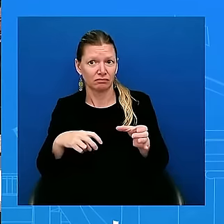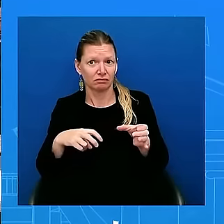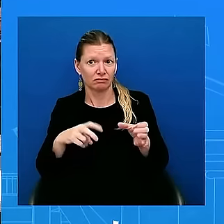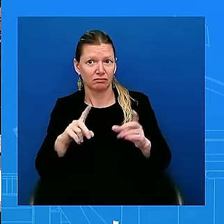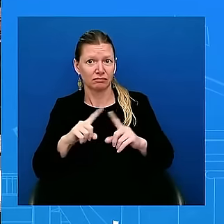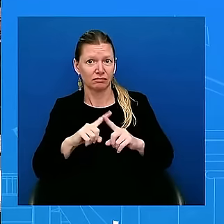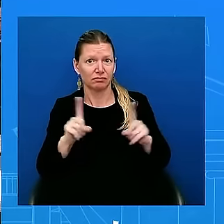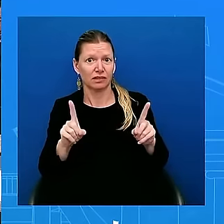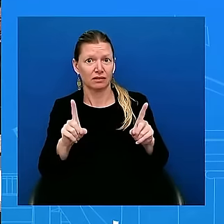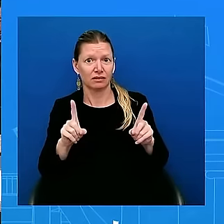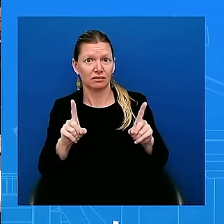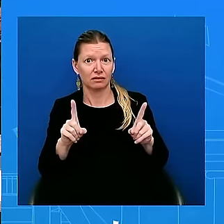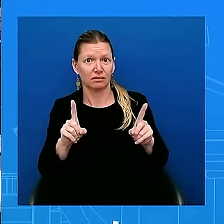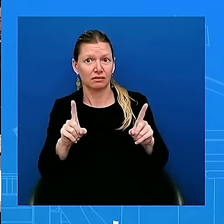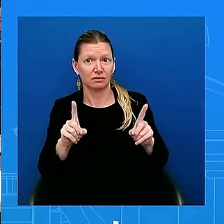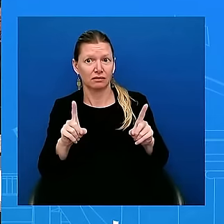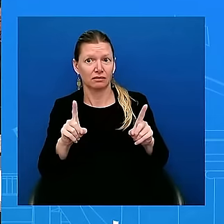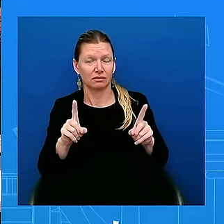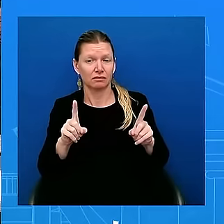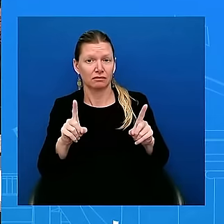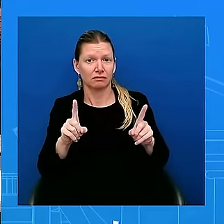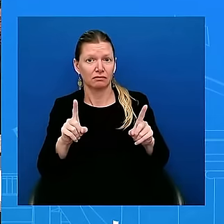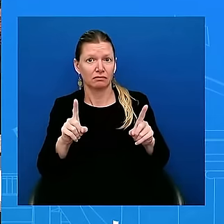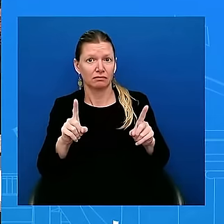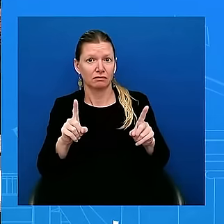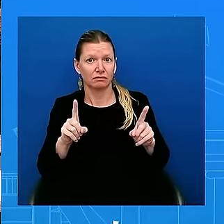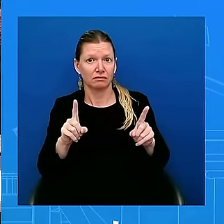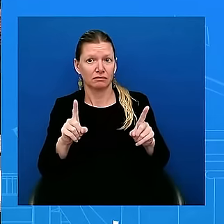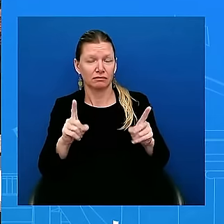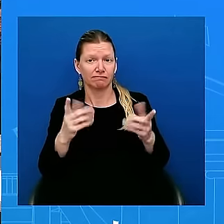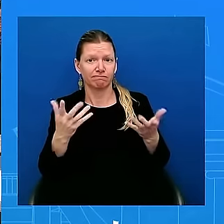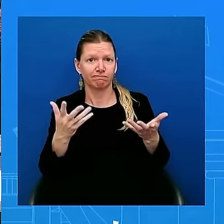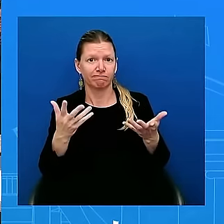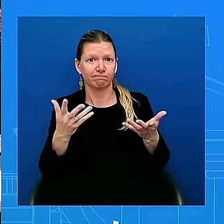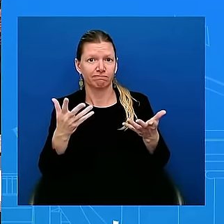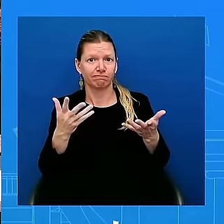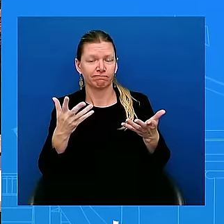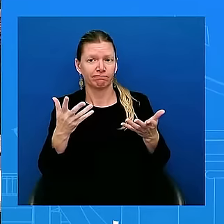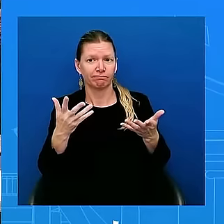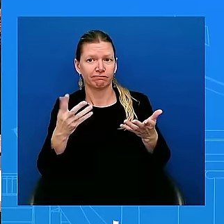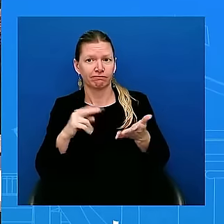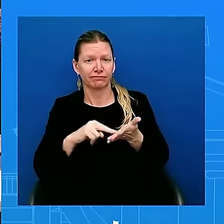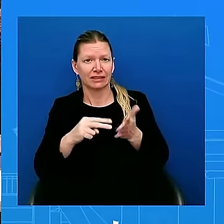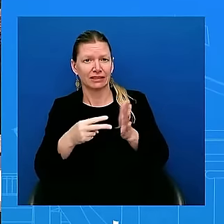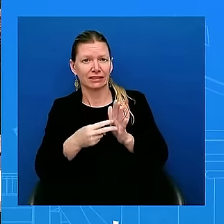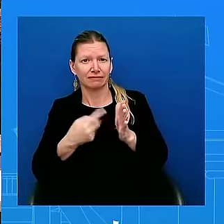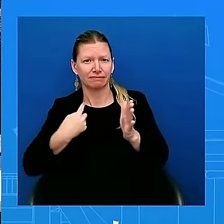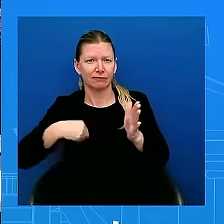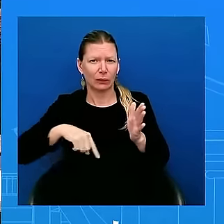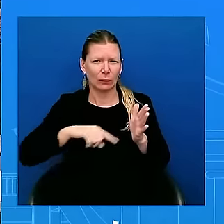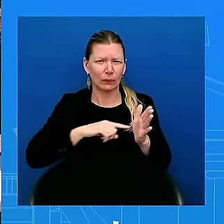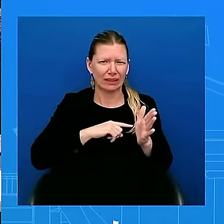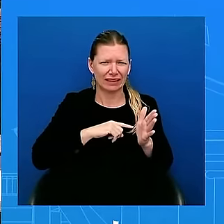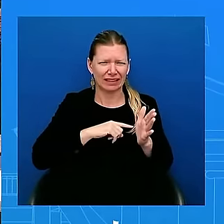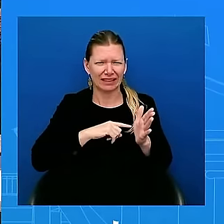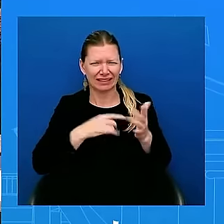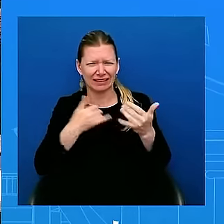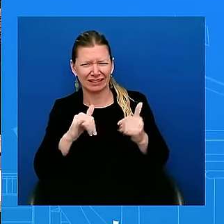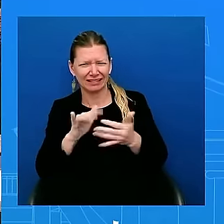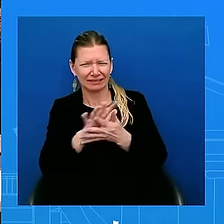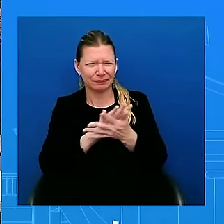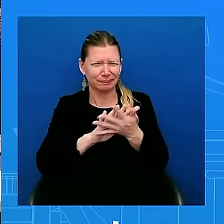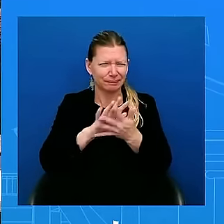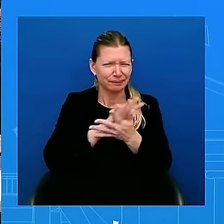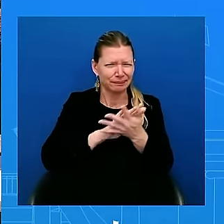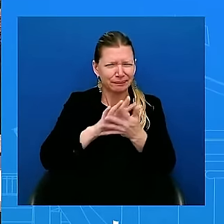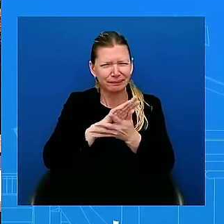it for us to read between the lines. He did not make clear why he's leaving the race. Even in the